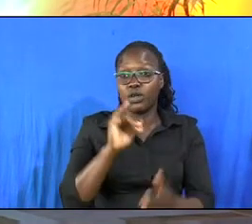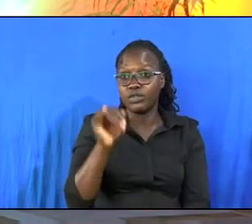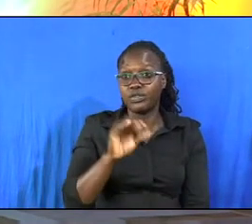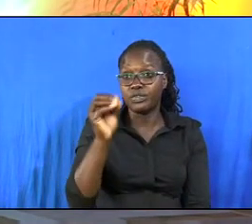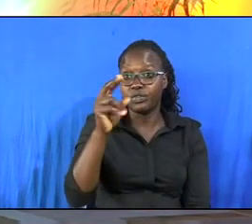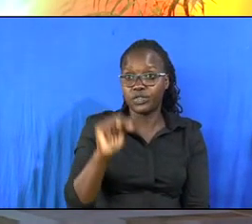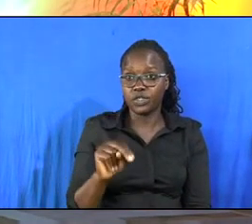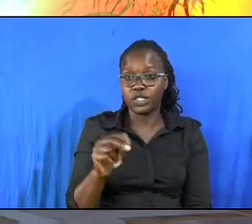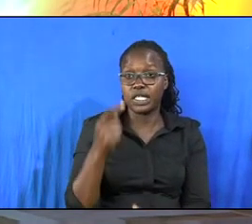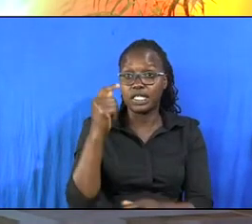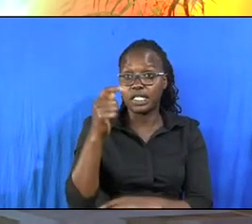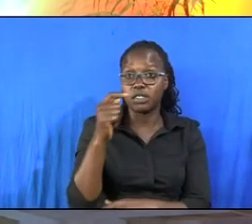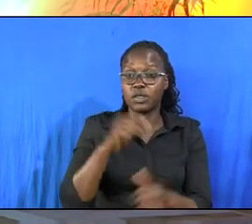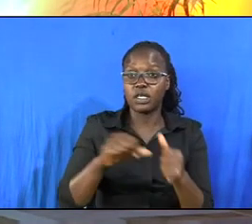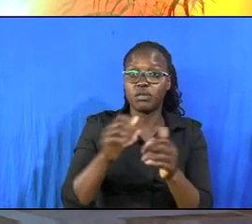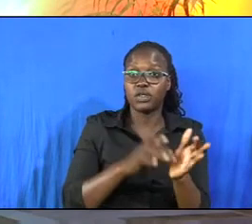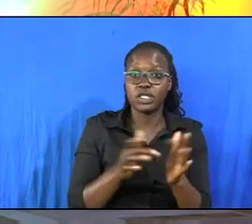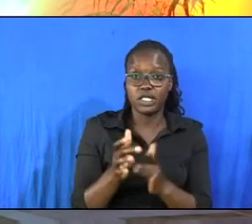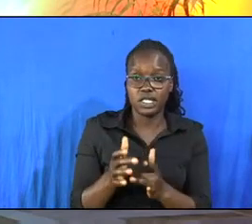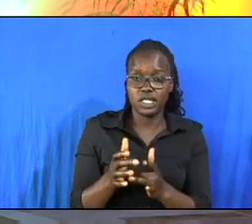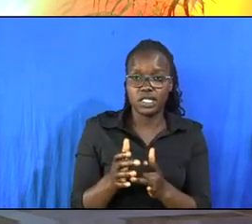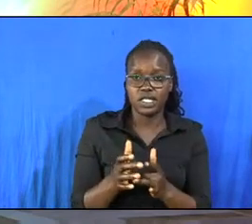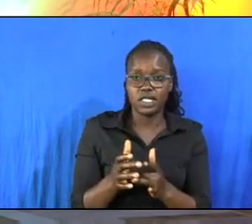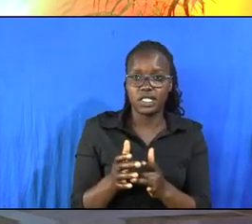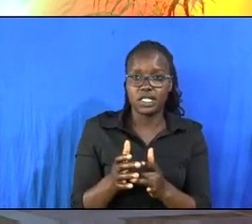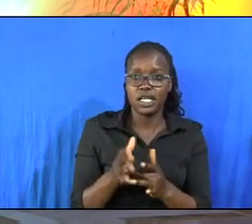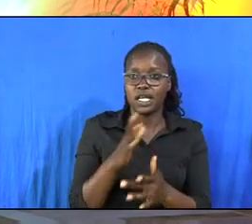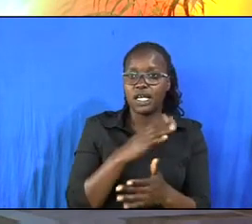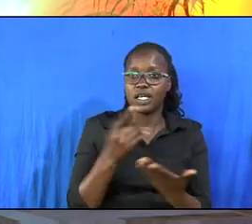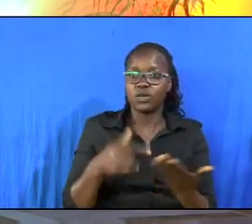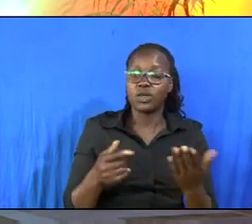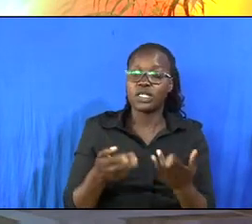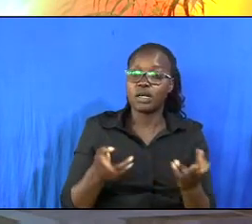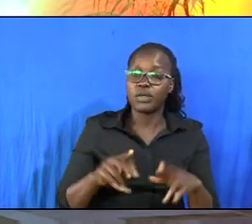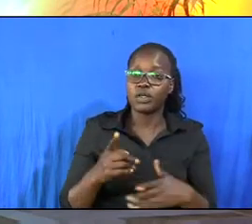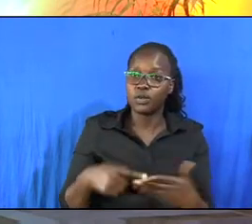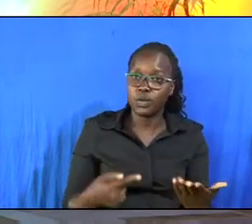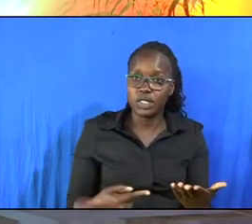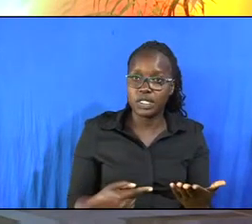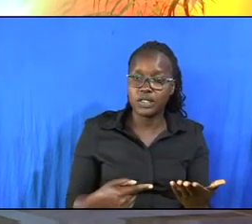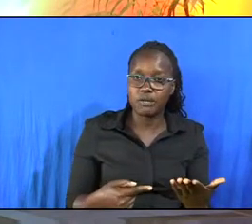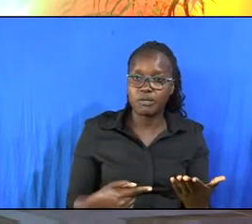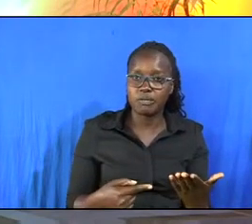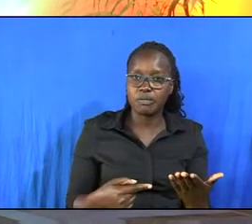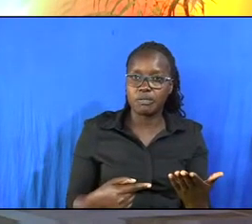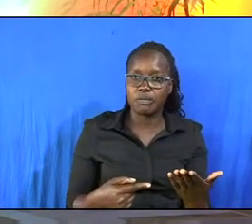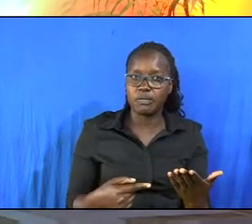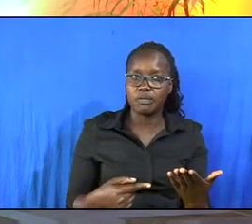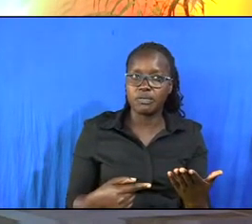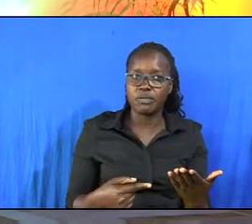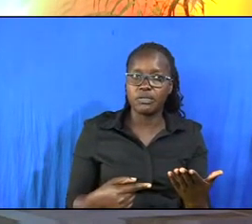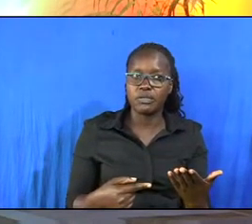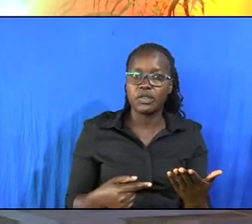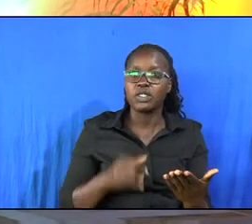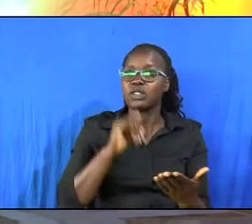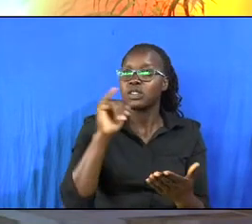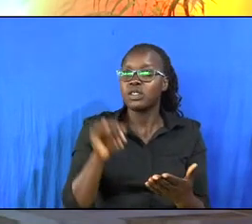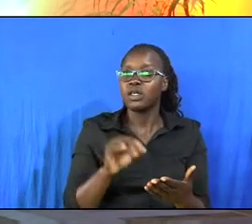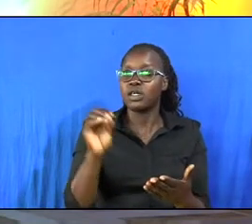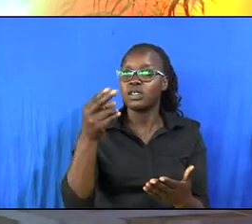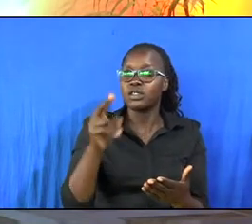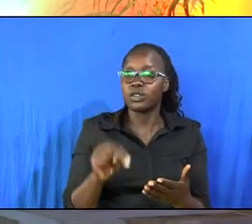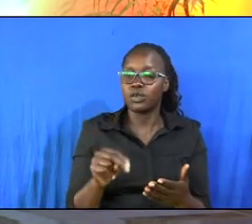john there's a testimony about jesus and what is happening is that there was john the baptist who was